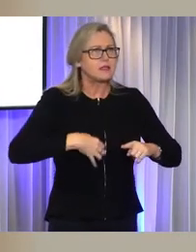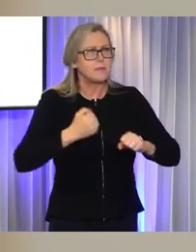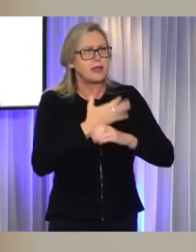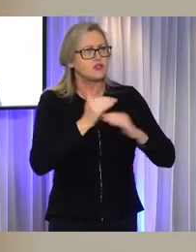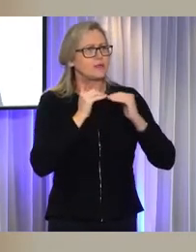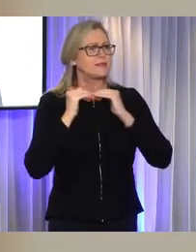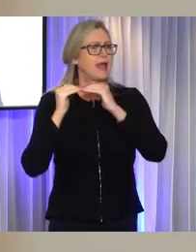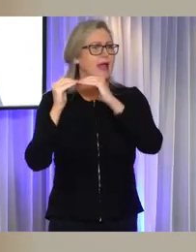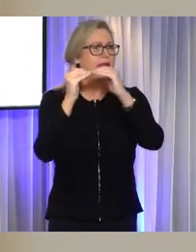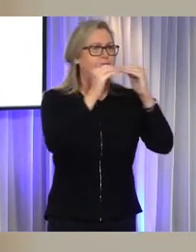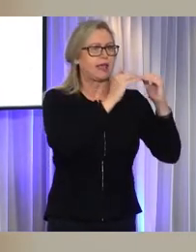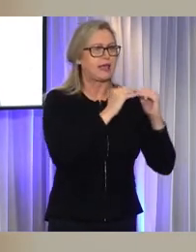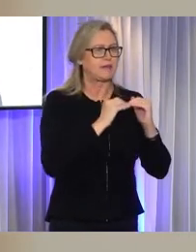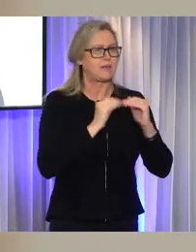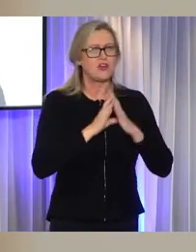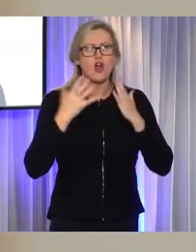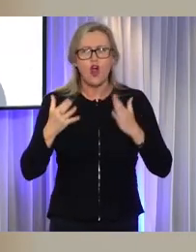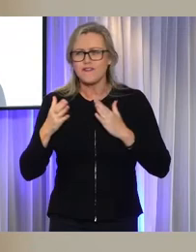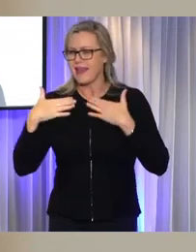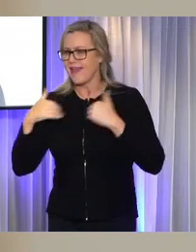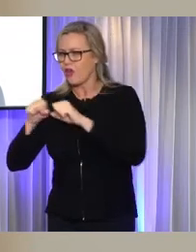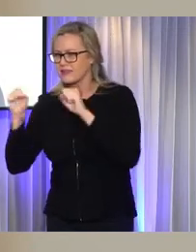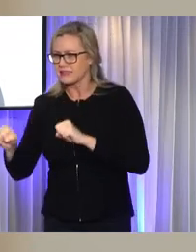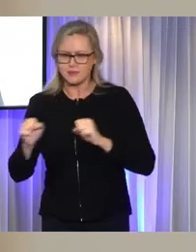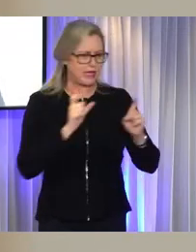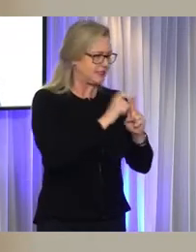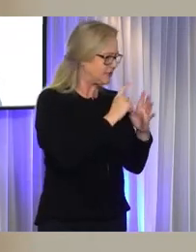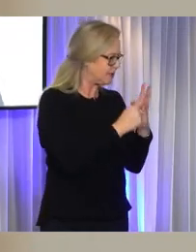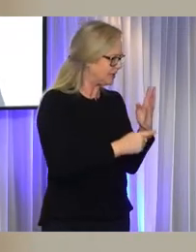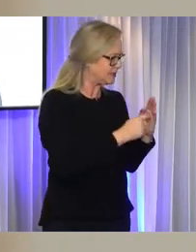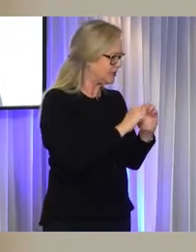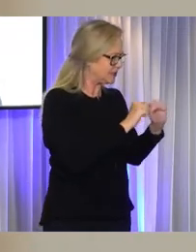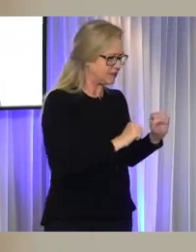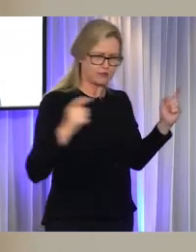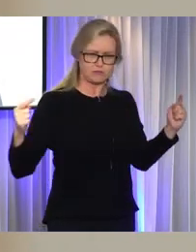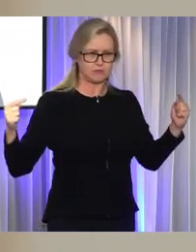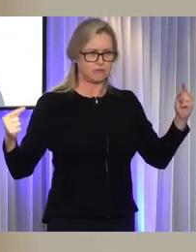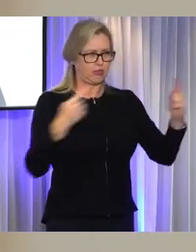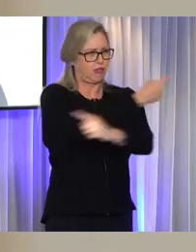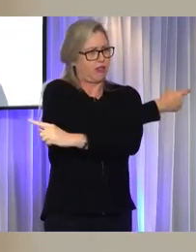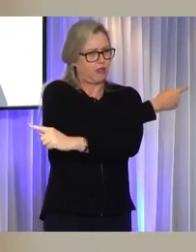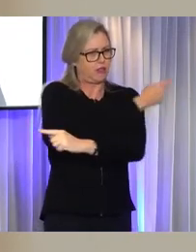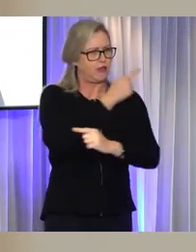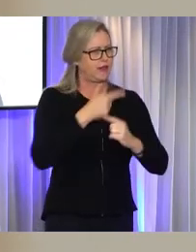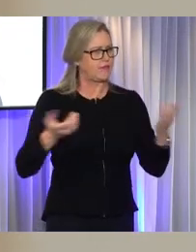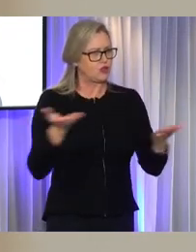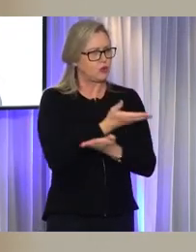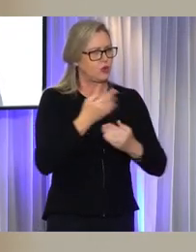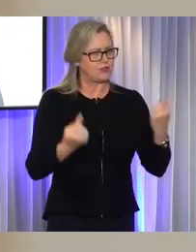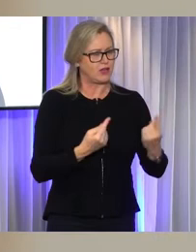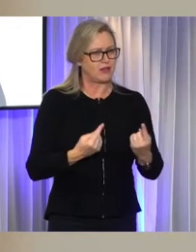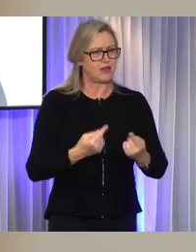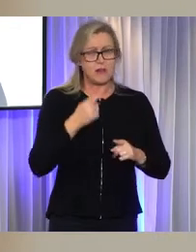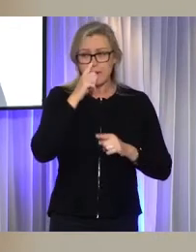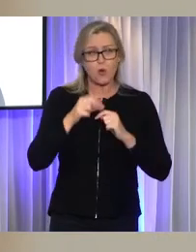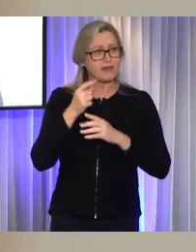often where the health system doesn't talk to the disability system. I don't want waste any precious resources keeping people who shouldn't be in hospital there any longer